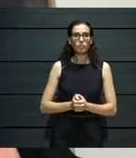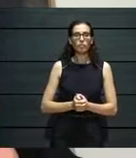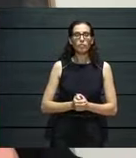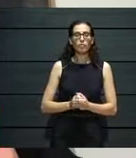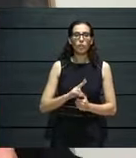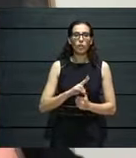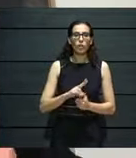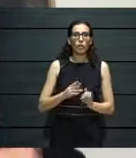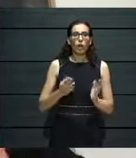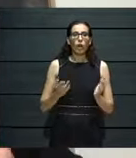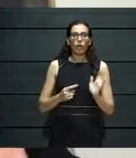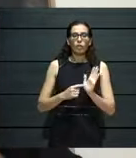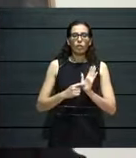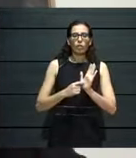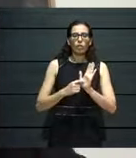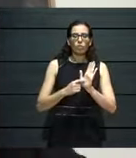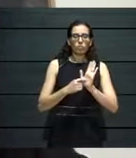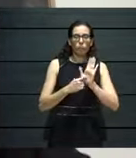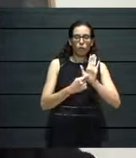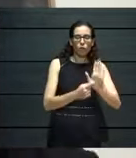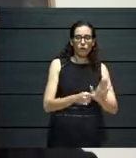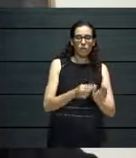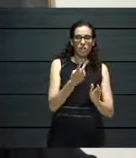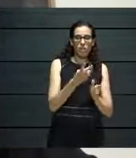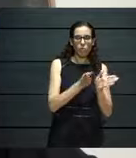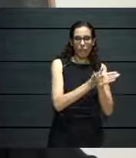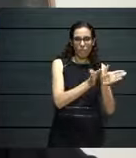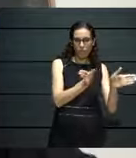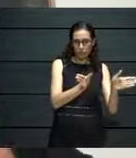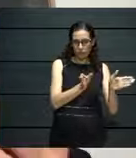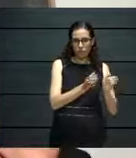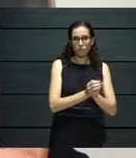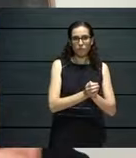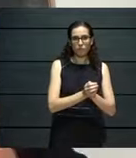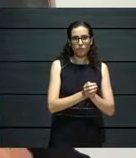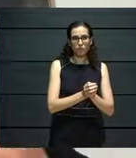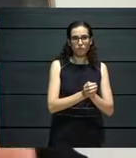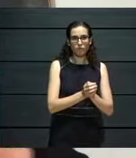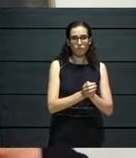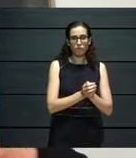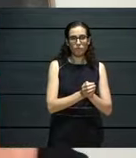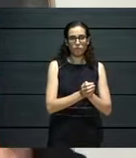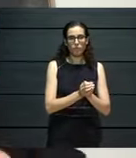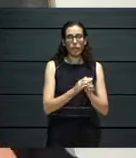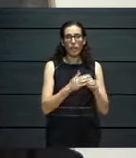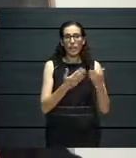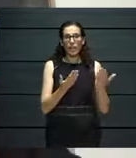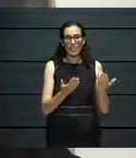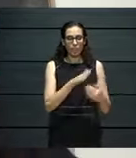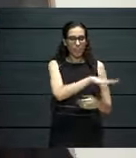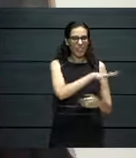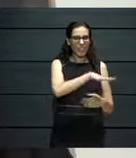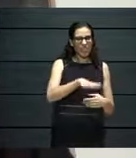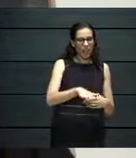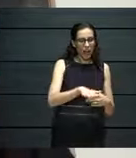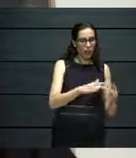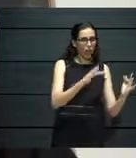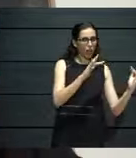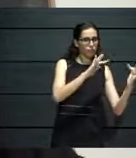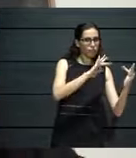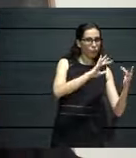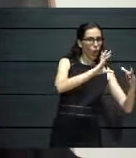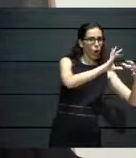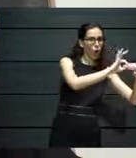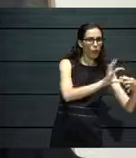two programs. One was our children's engagement program, which was actually the first